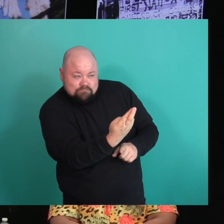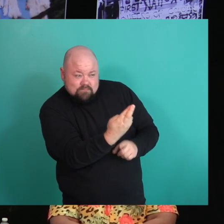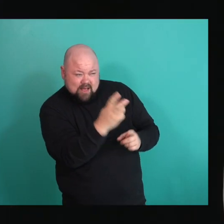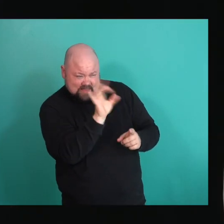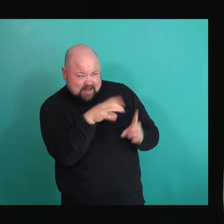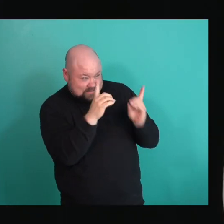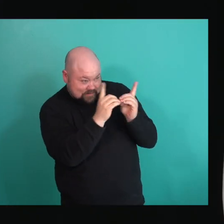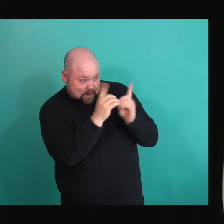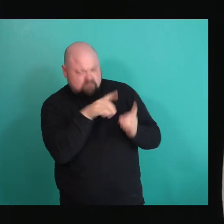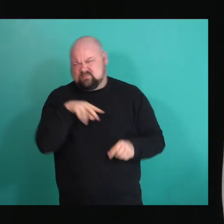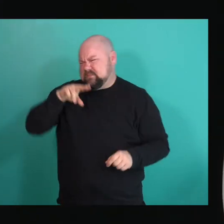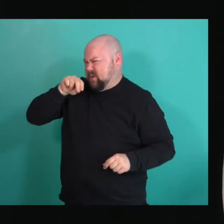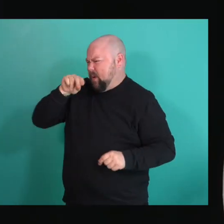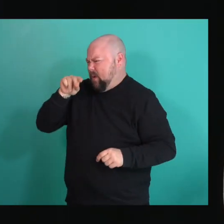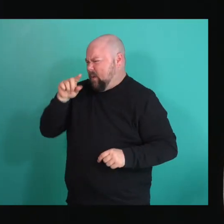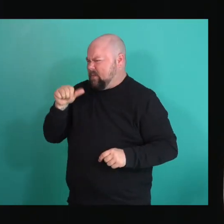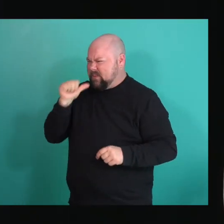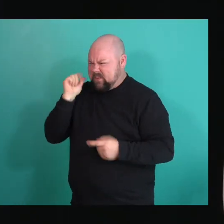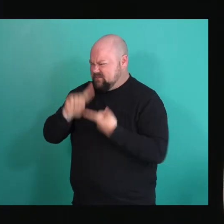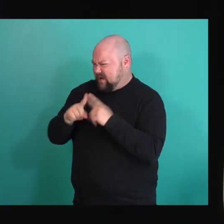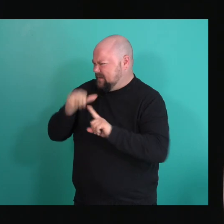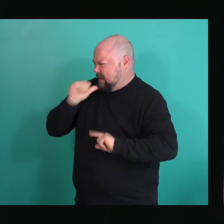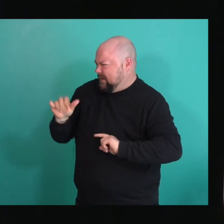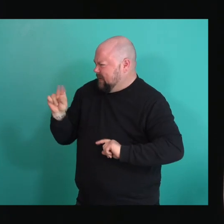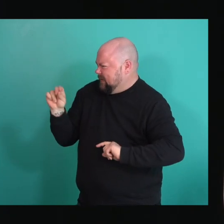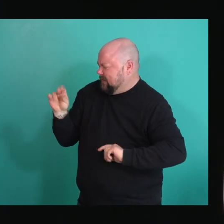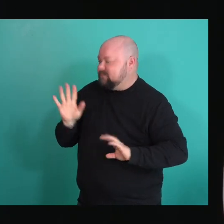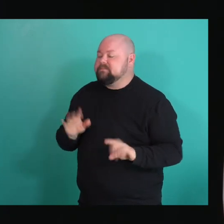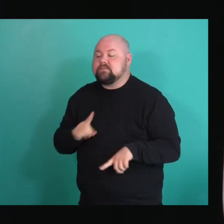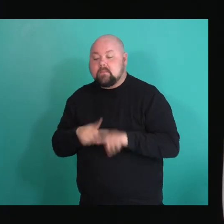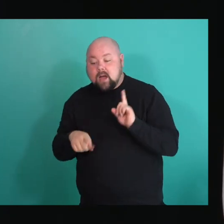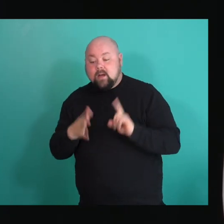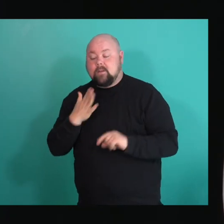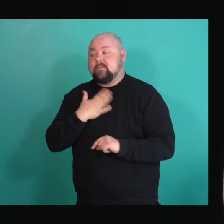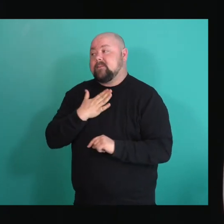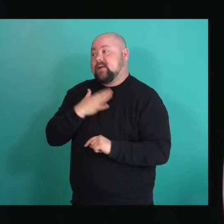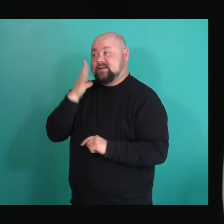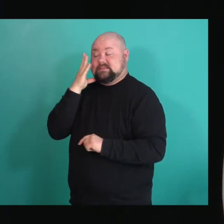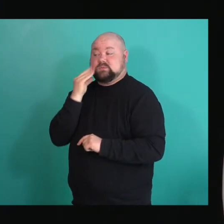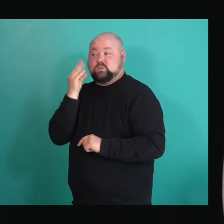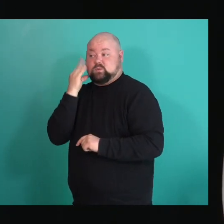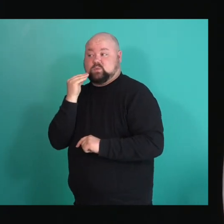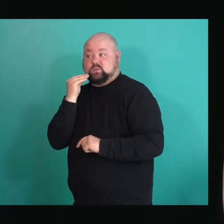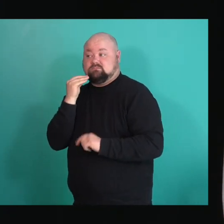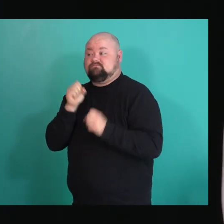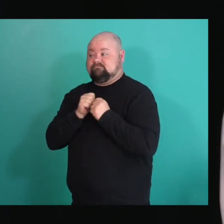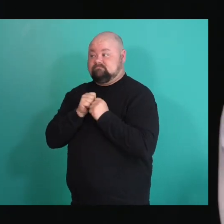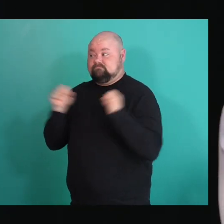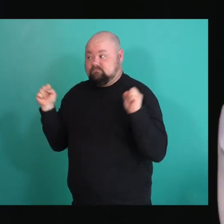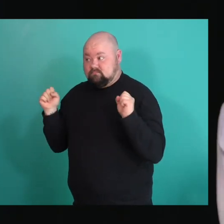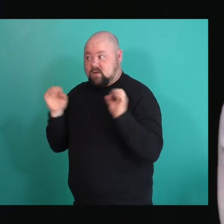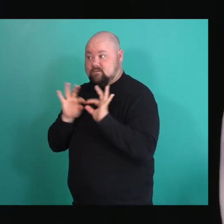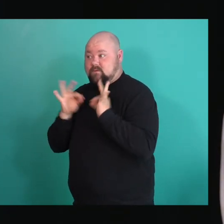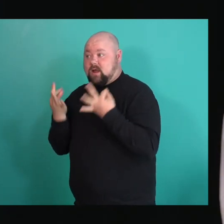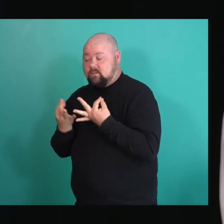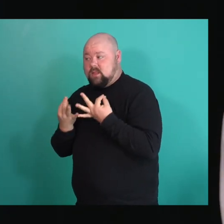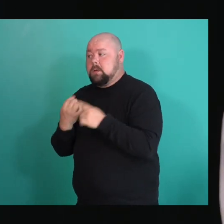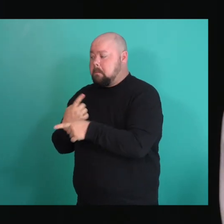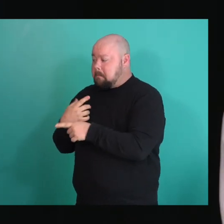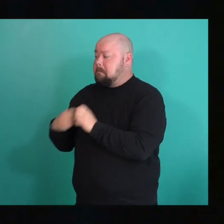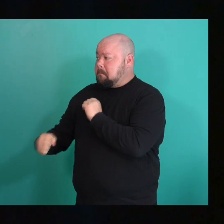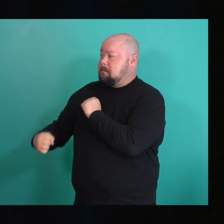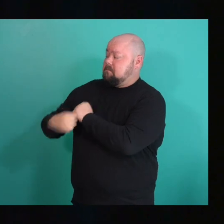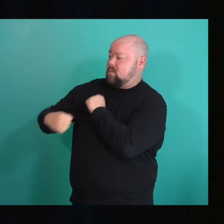together. That's not my girlfriend. But, um, my experience, uh, coming out to my family, was just really supported.